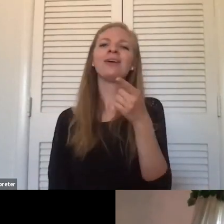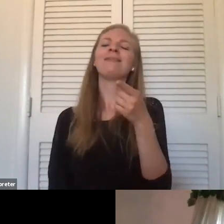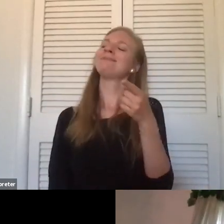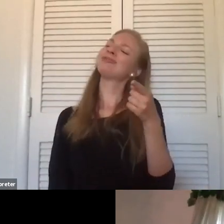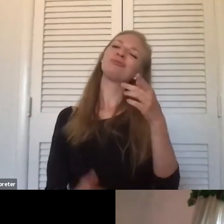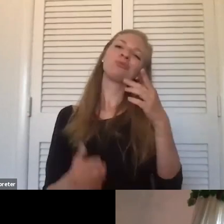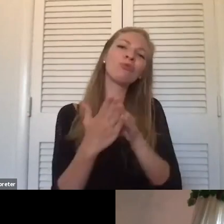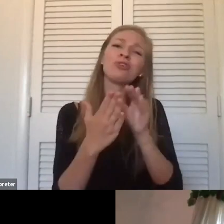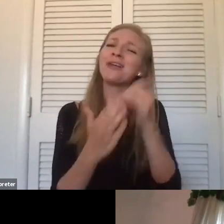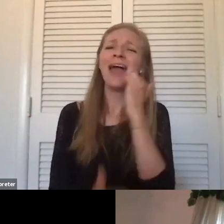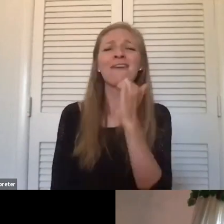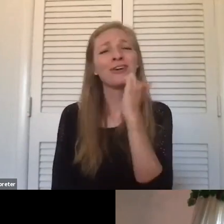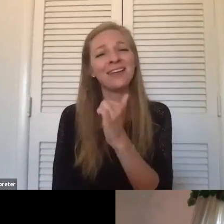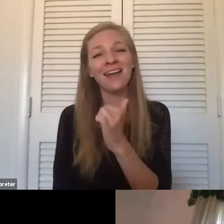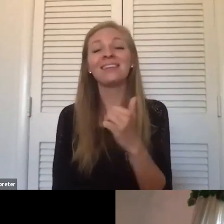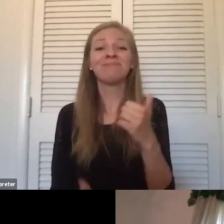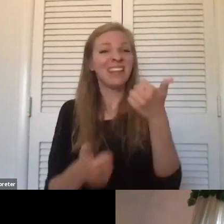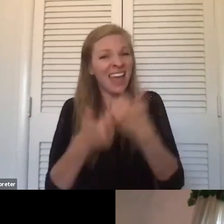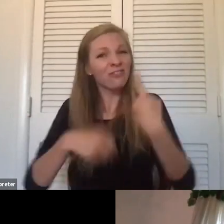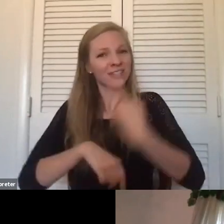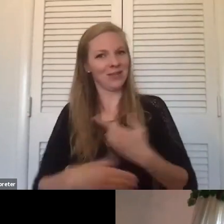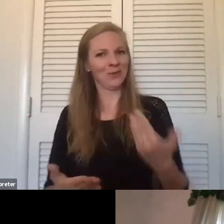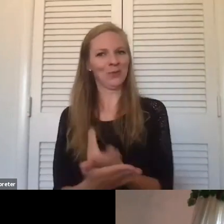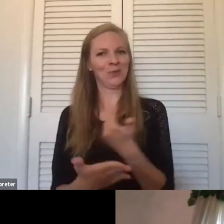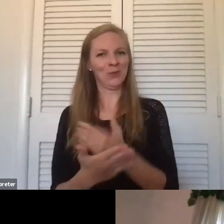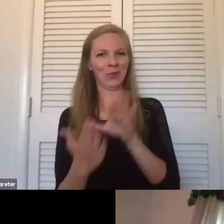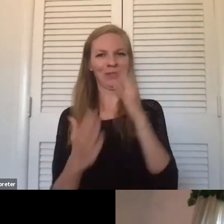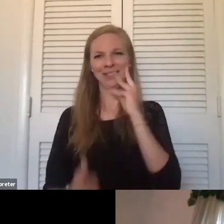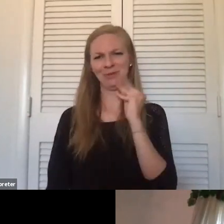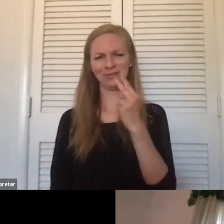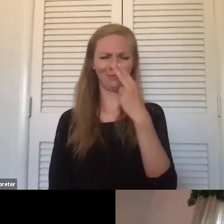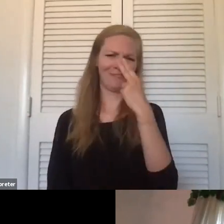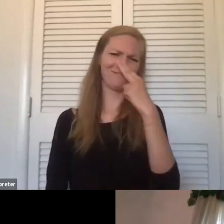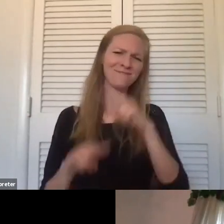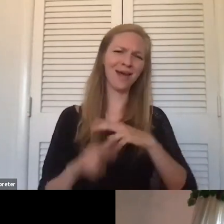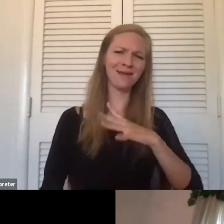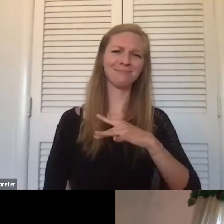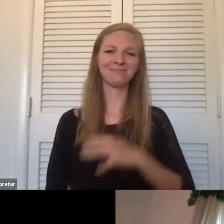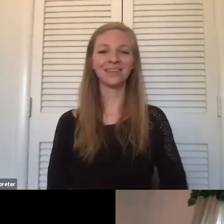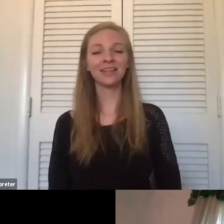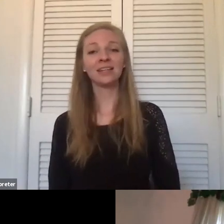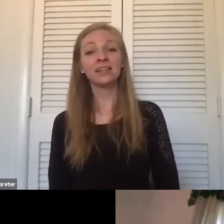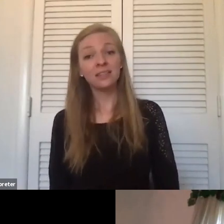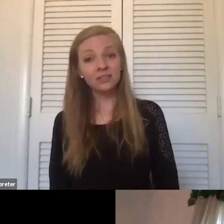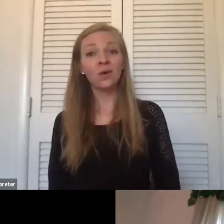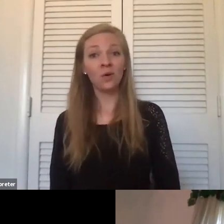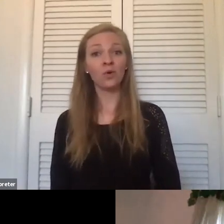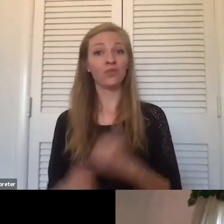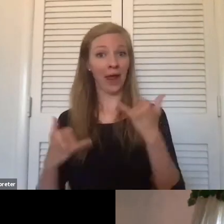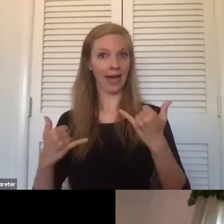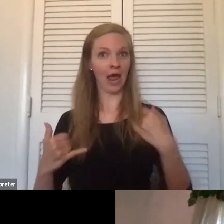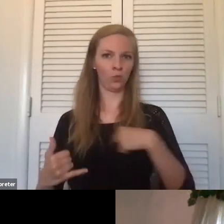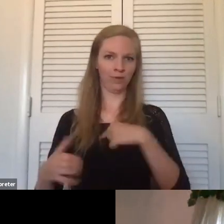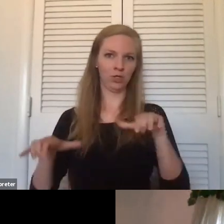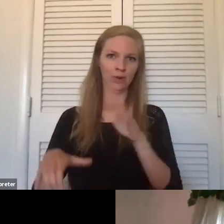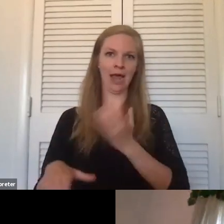day. Every day is a new learning experience. It's really fun. And so doing right now, we've been doing